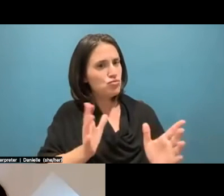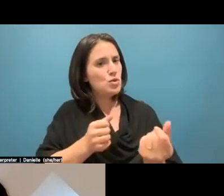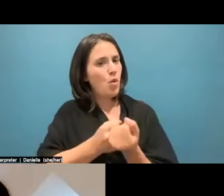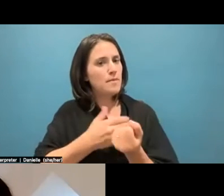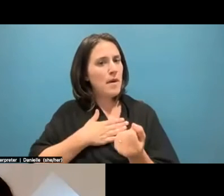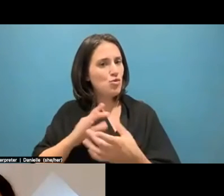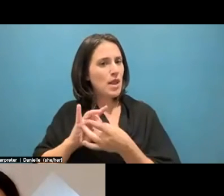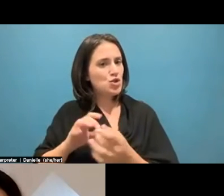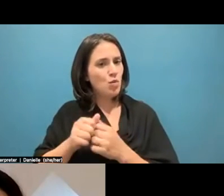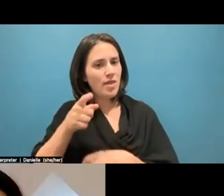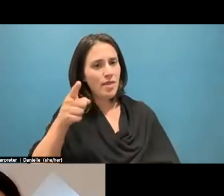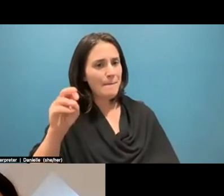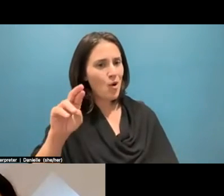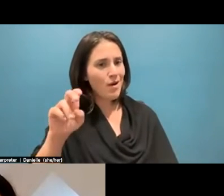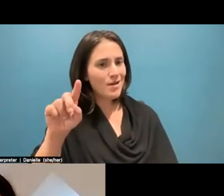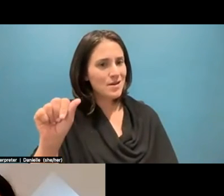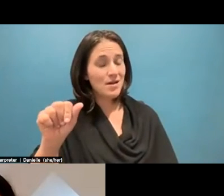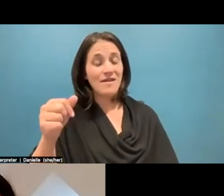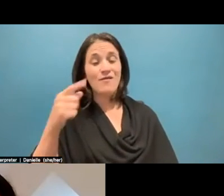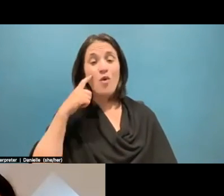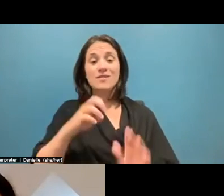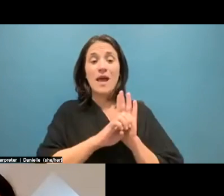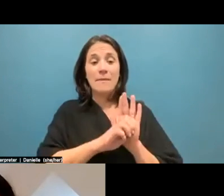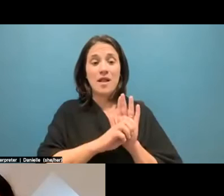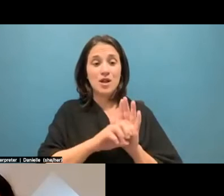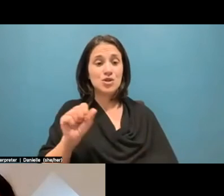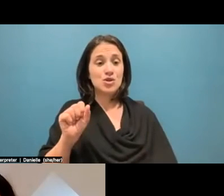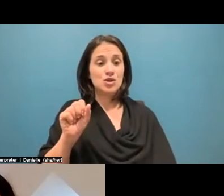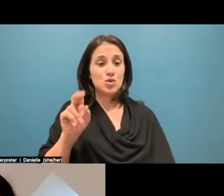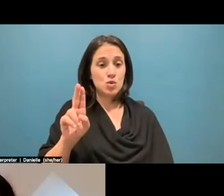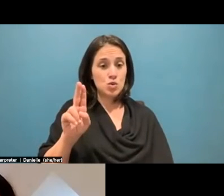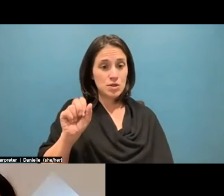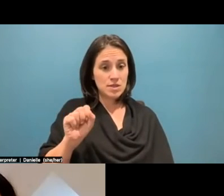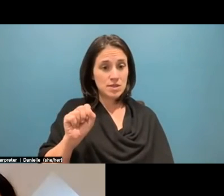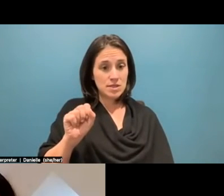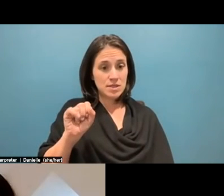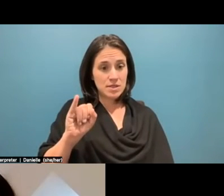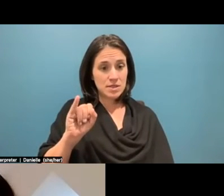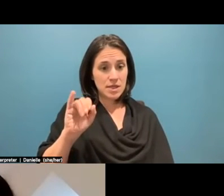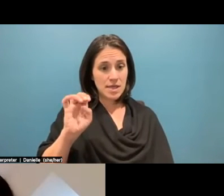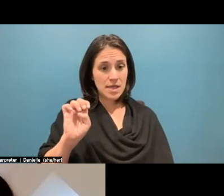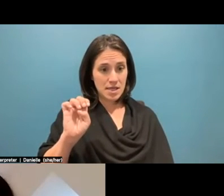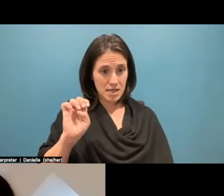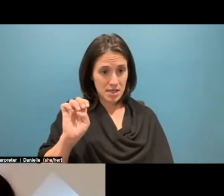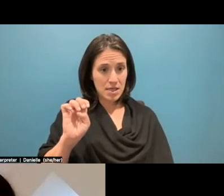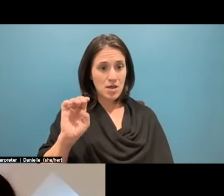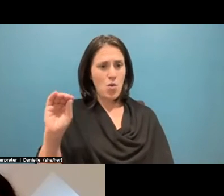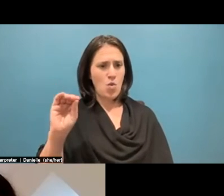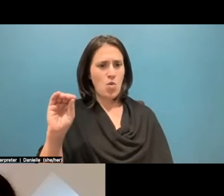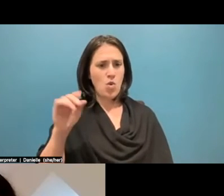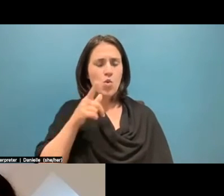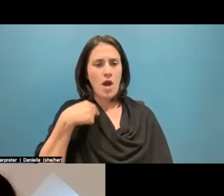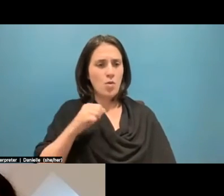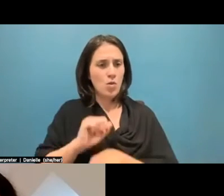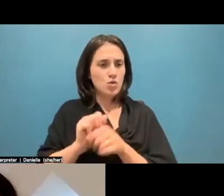she was the editor I worked with this whole time on the principal work. And I did that because she and I are on the same wavelength. We have the same values.